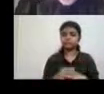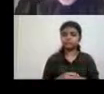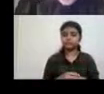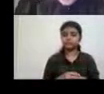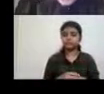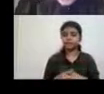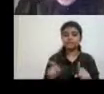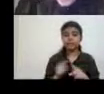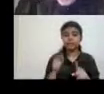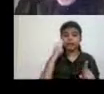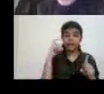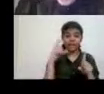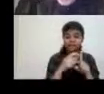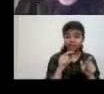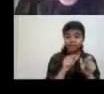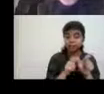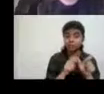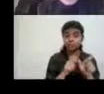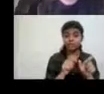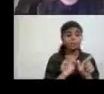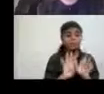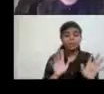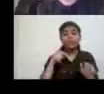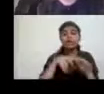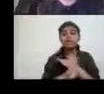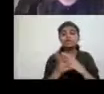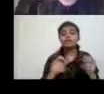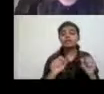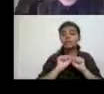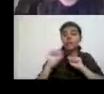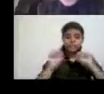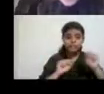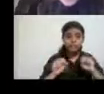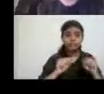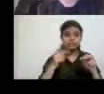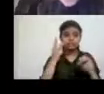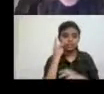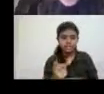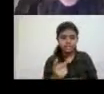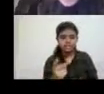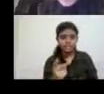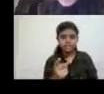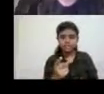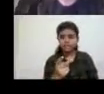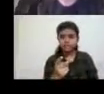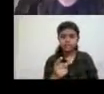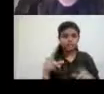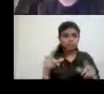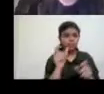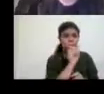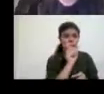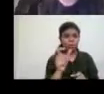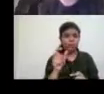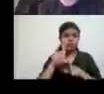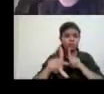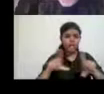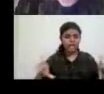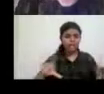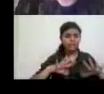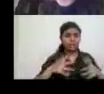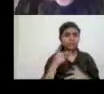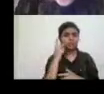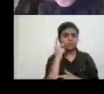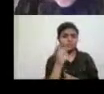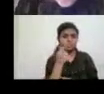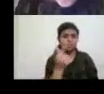identity, but it's one that's active, that's transgressive. you can see here in the language that's being used the ideas to be outrageous,